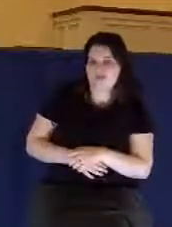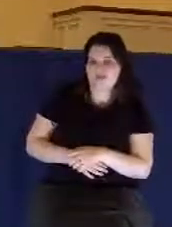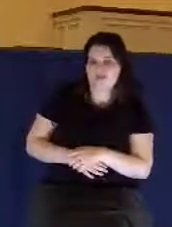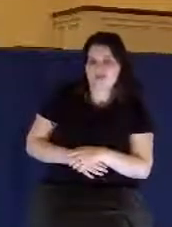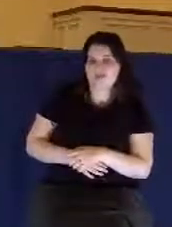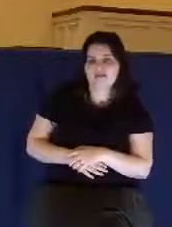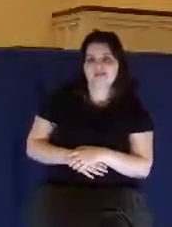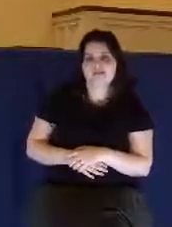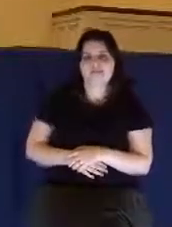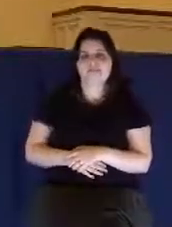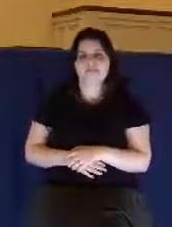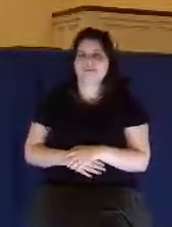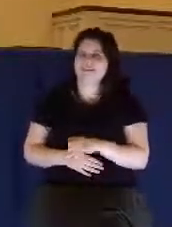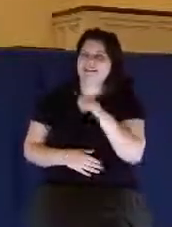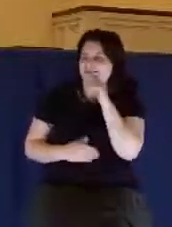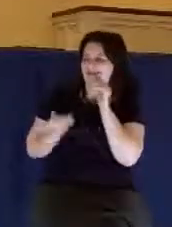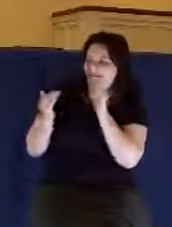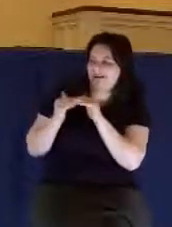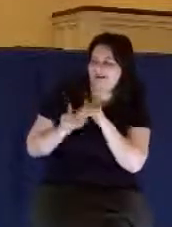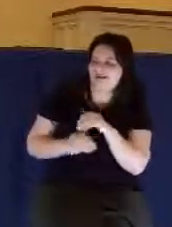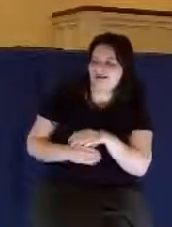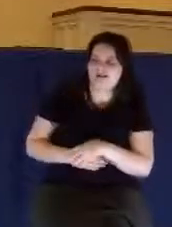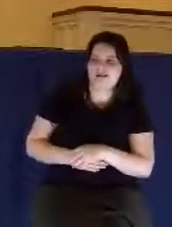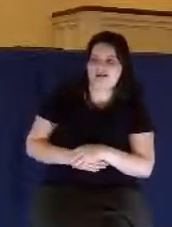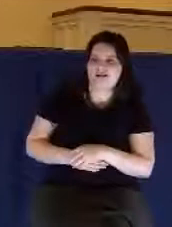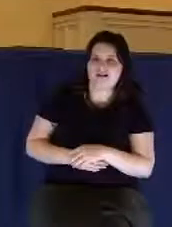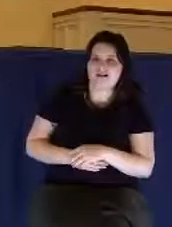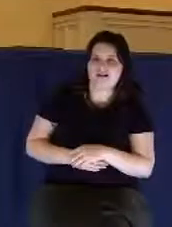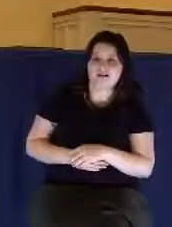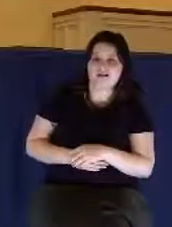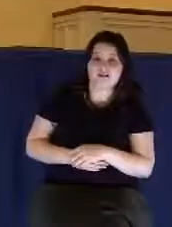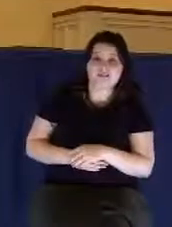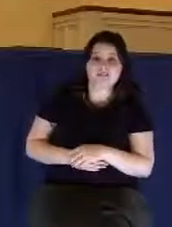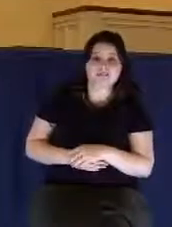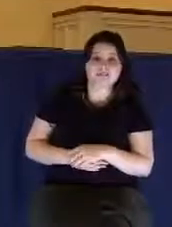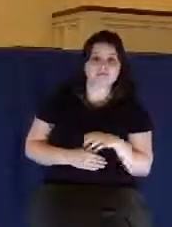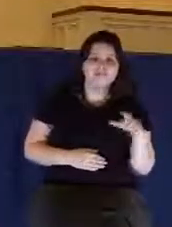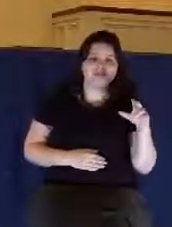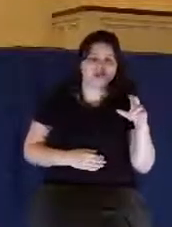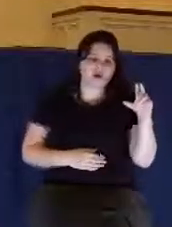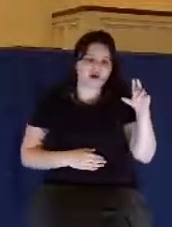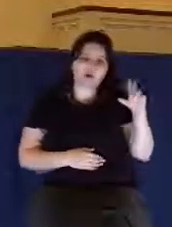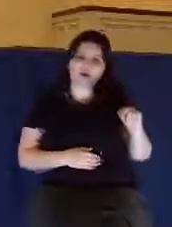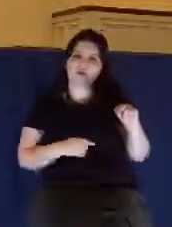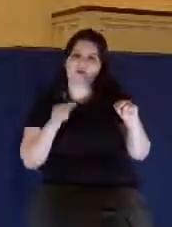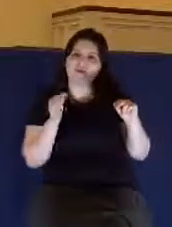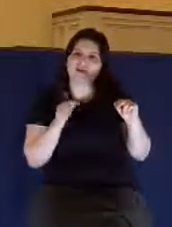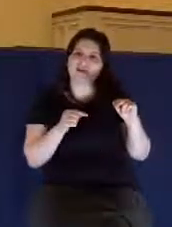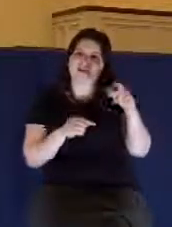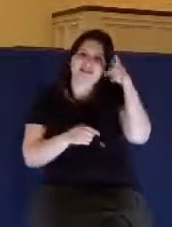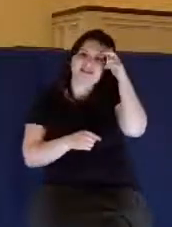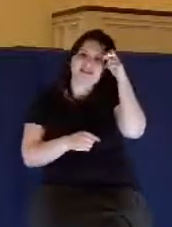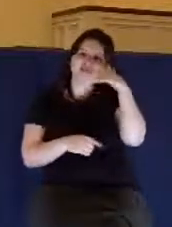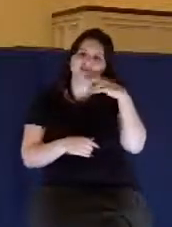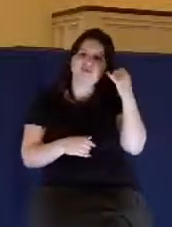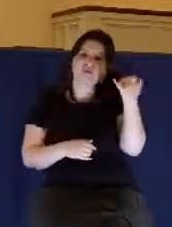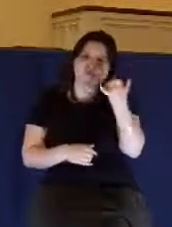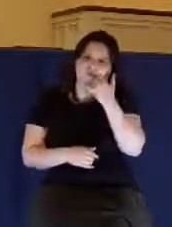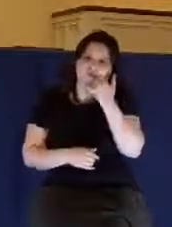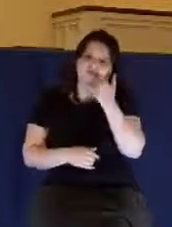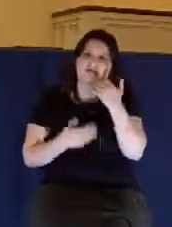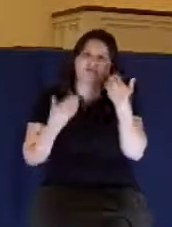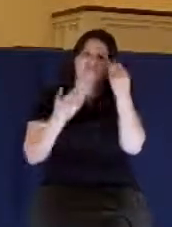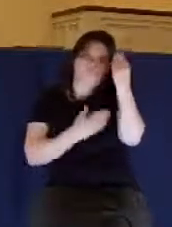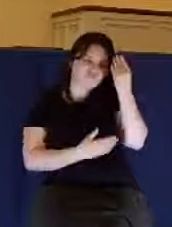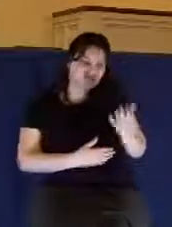He's not being fair towards you. No. We need to say to the devil that his